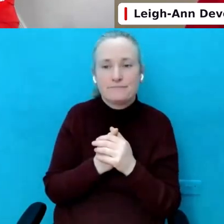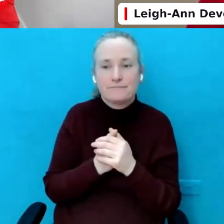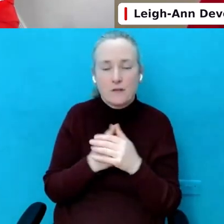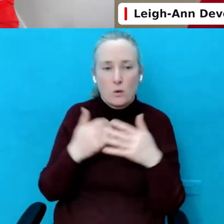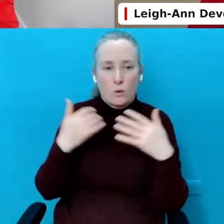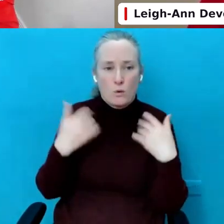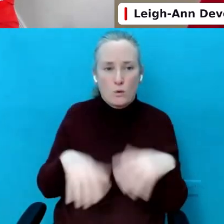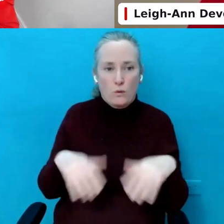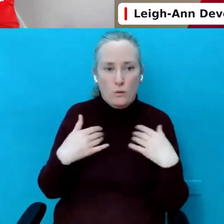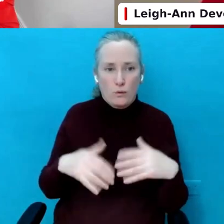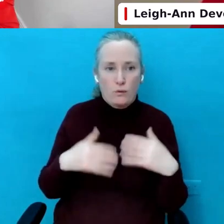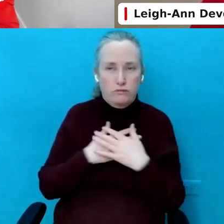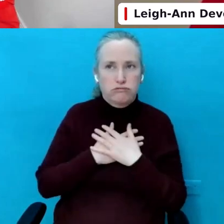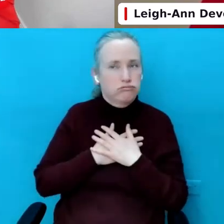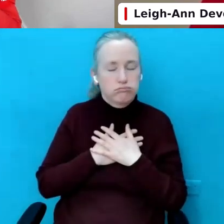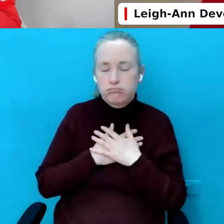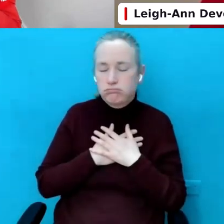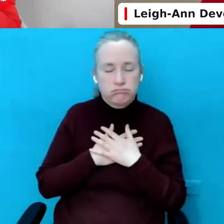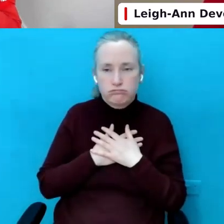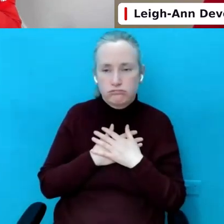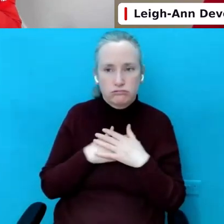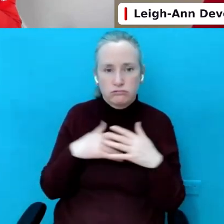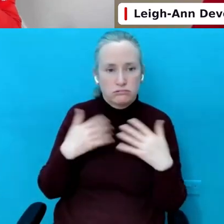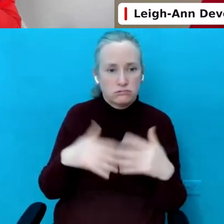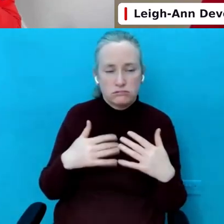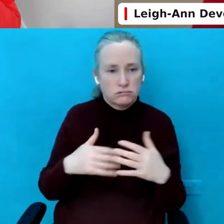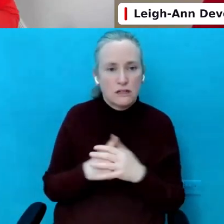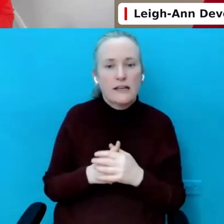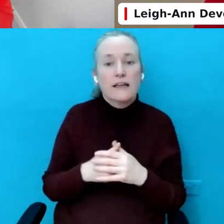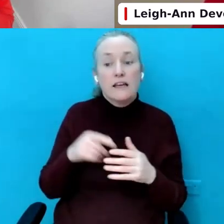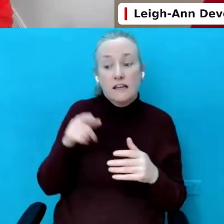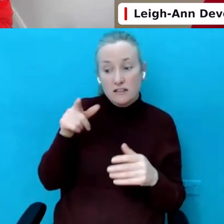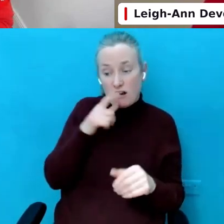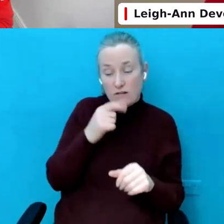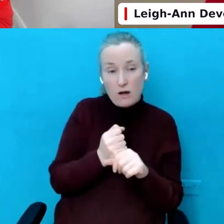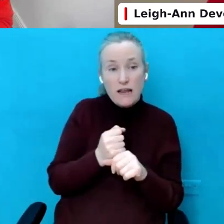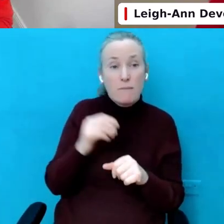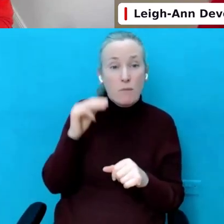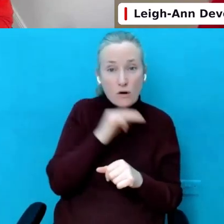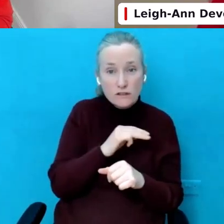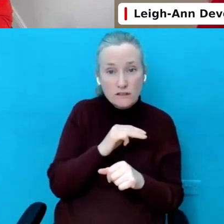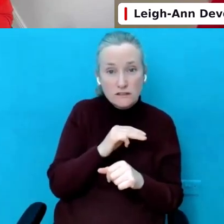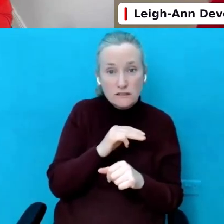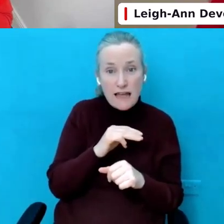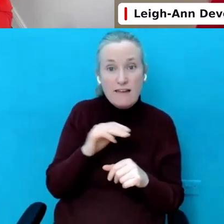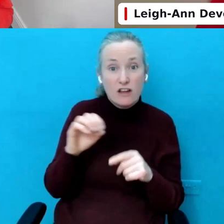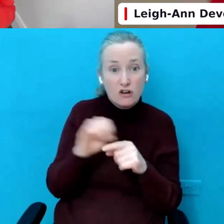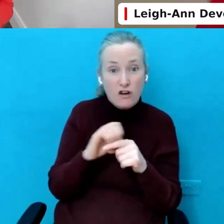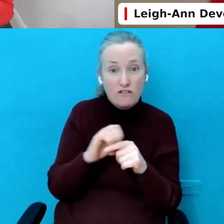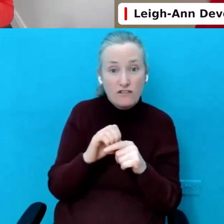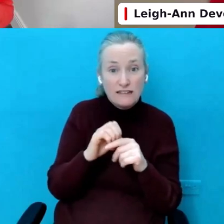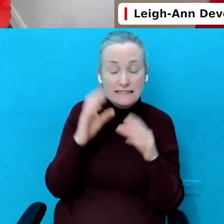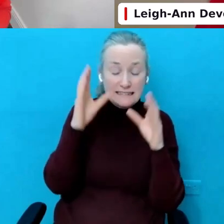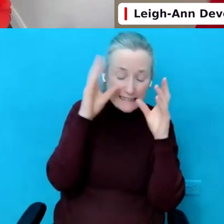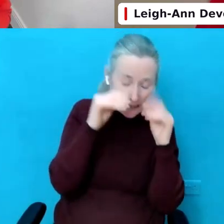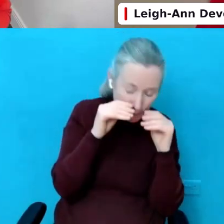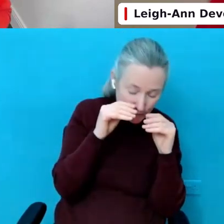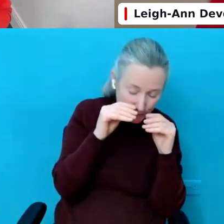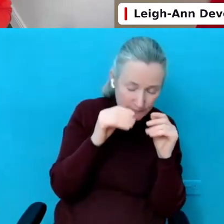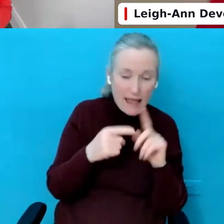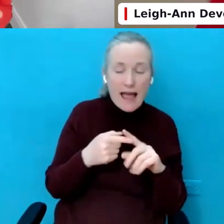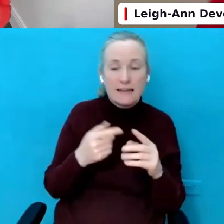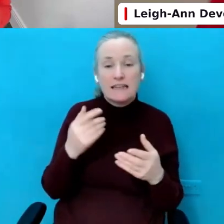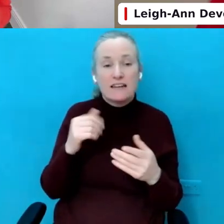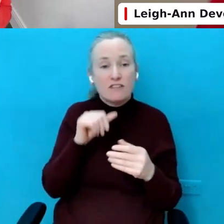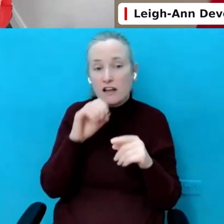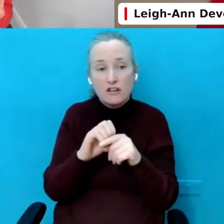has resonated with me ever since because she talked about the importance of sleep and the impact of lack of sleep.